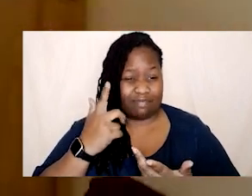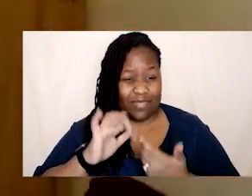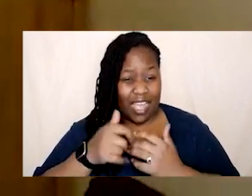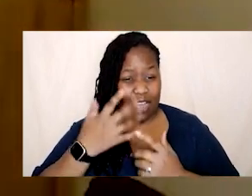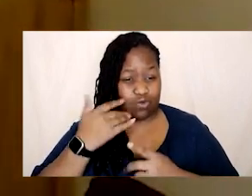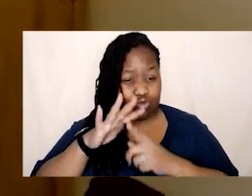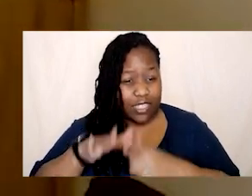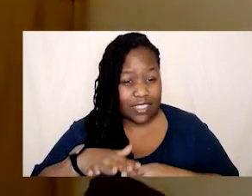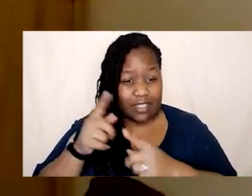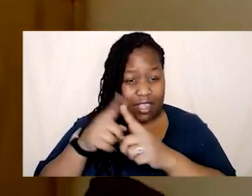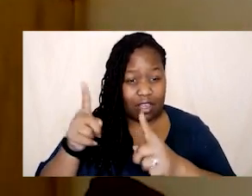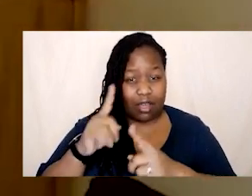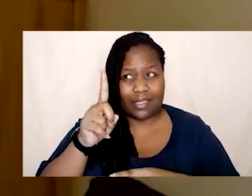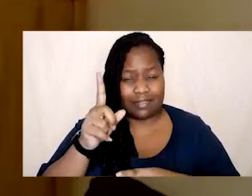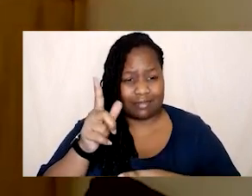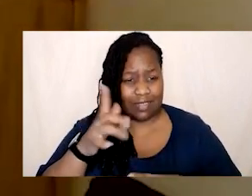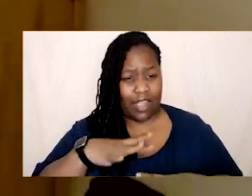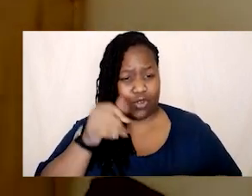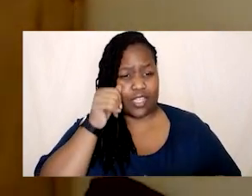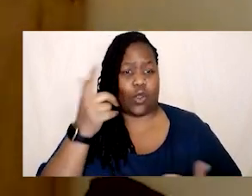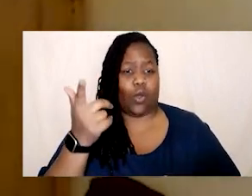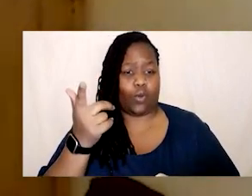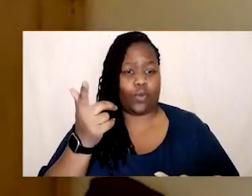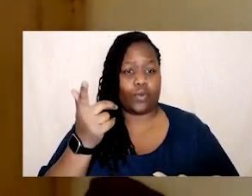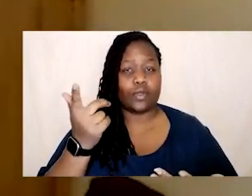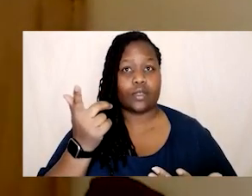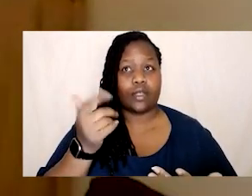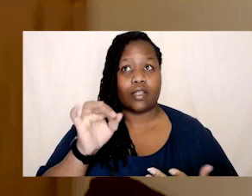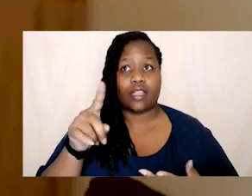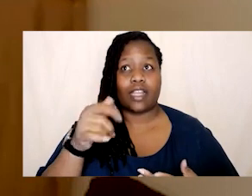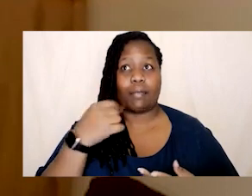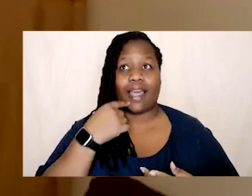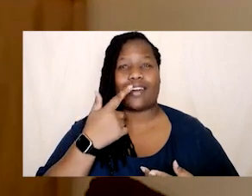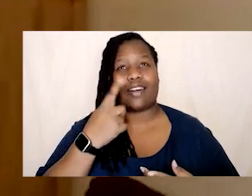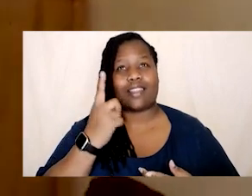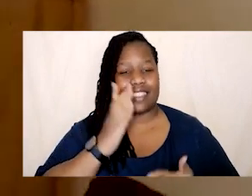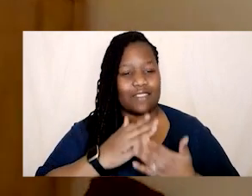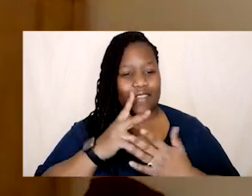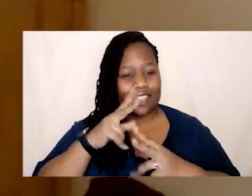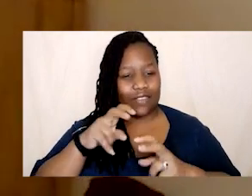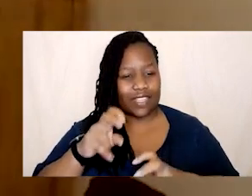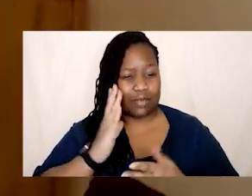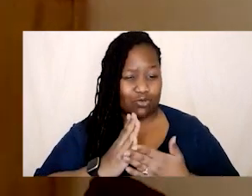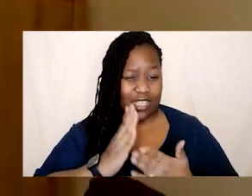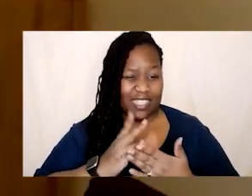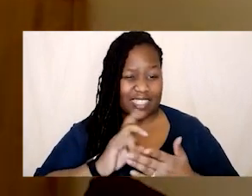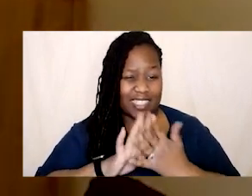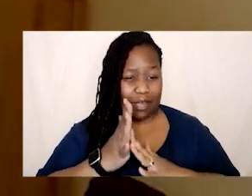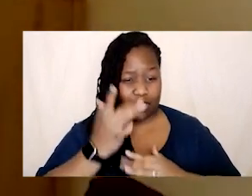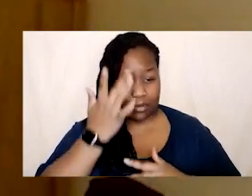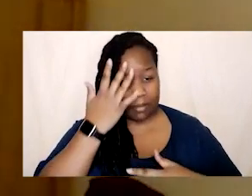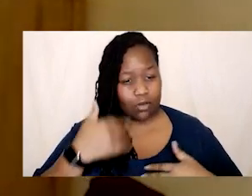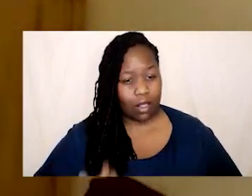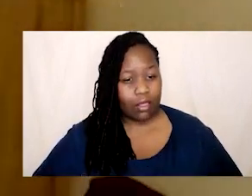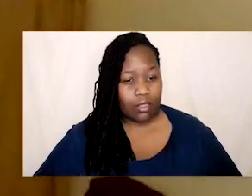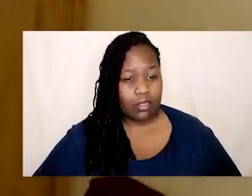like i don't already know and i'm like oh that's fact-finding but actually like what it's doing is damaging my my mental